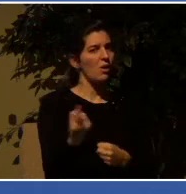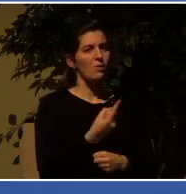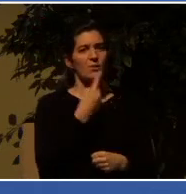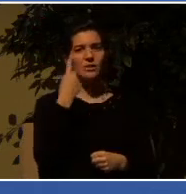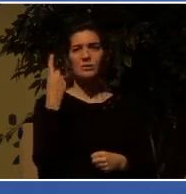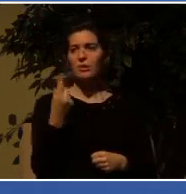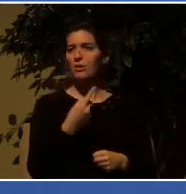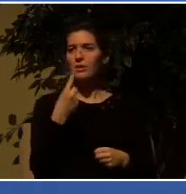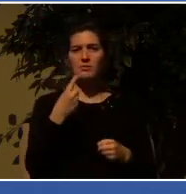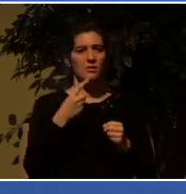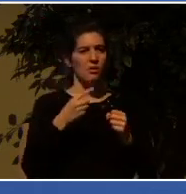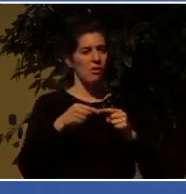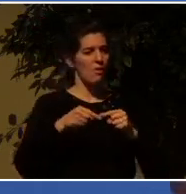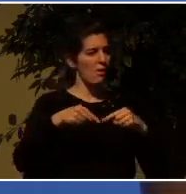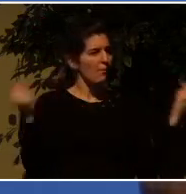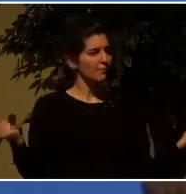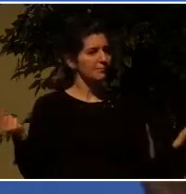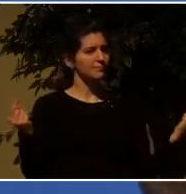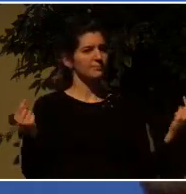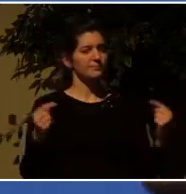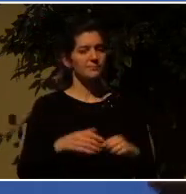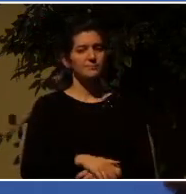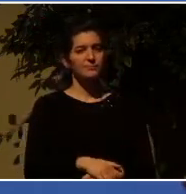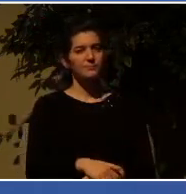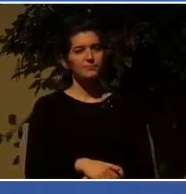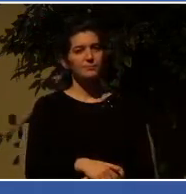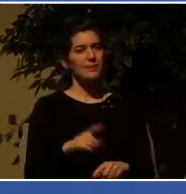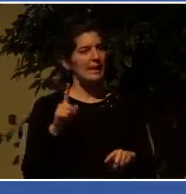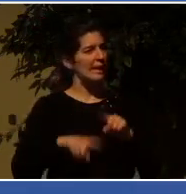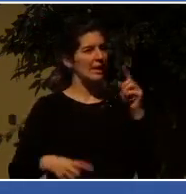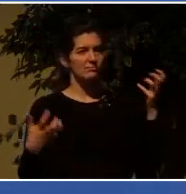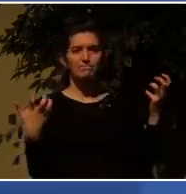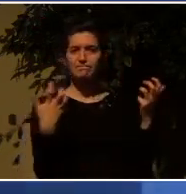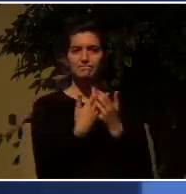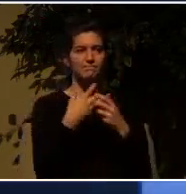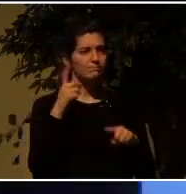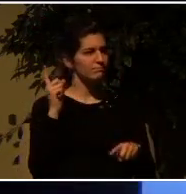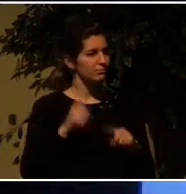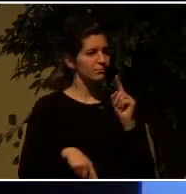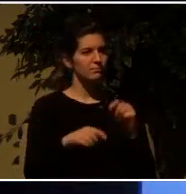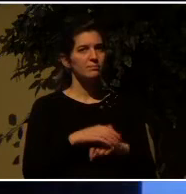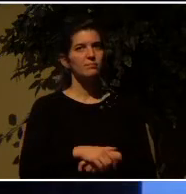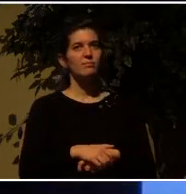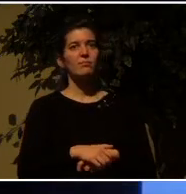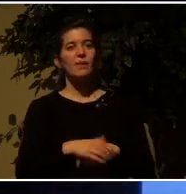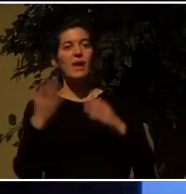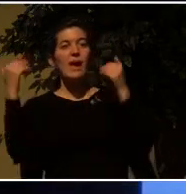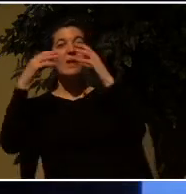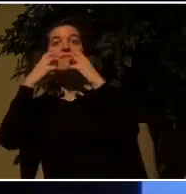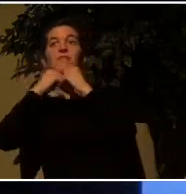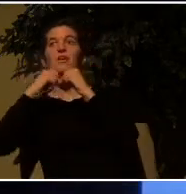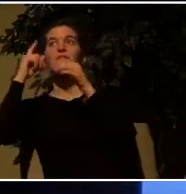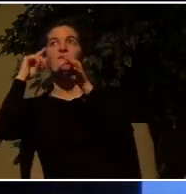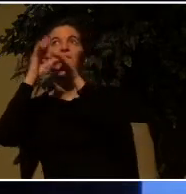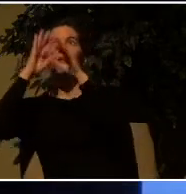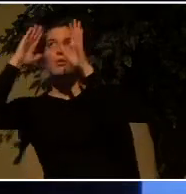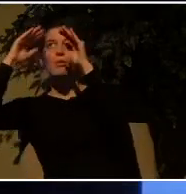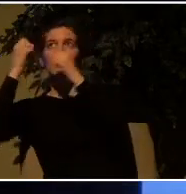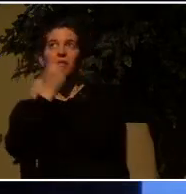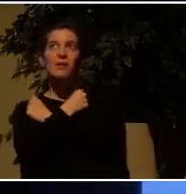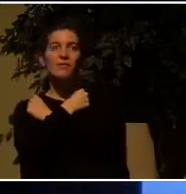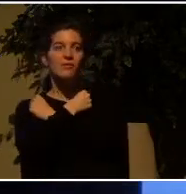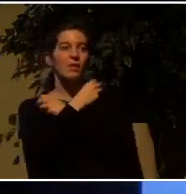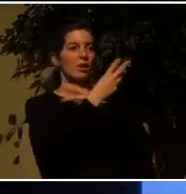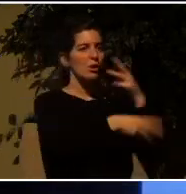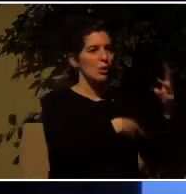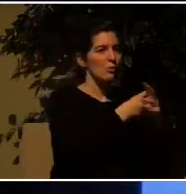diametrically opposed to each other. Heaven's values, faith, hope, and love, the world's values, the